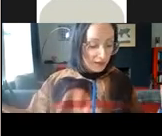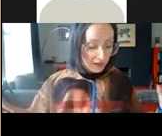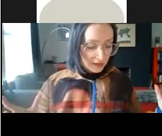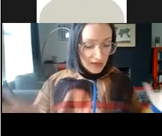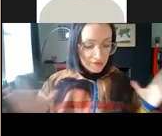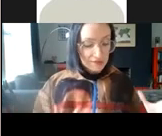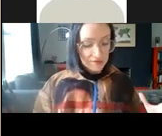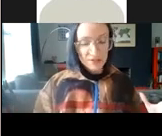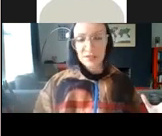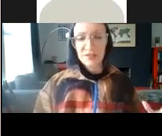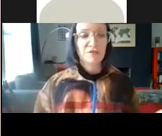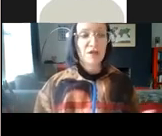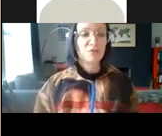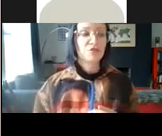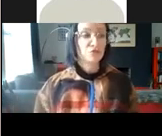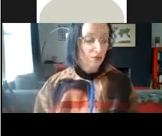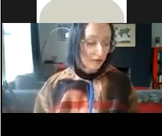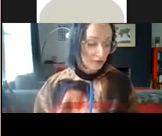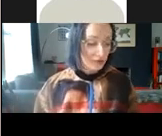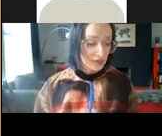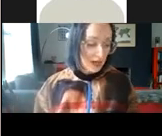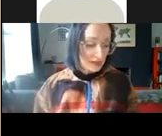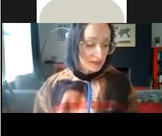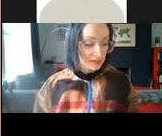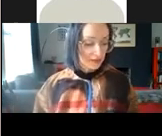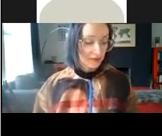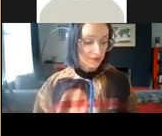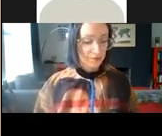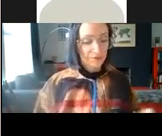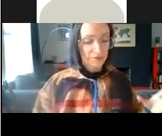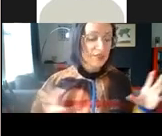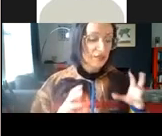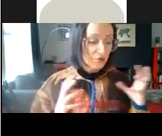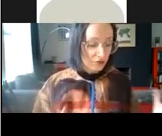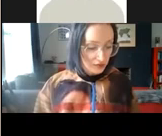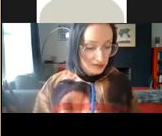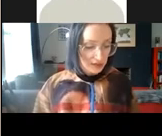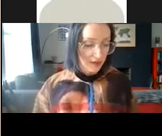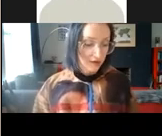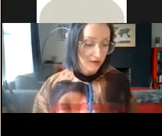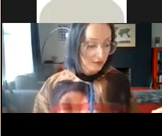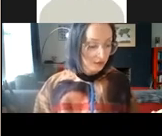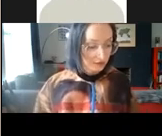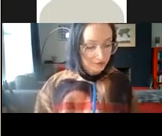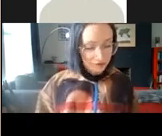there isn't really enough time to discuss the key questions